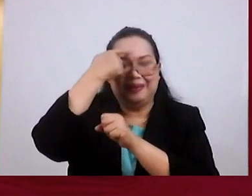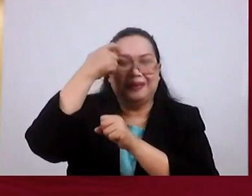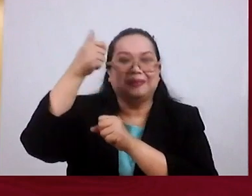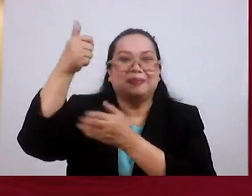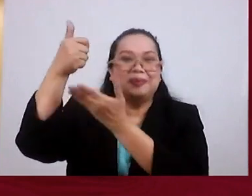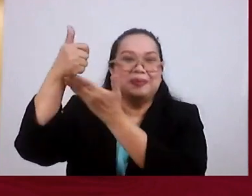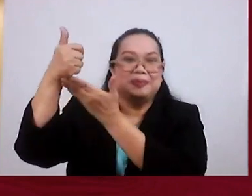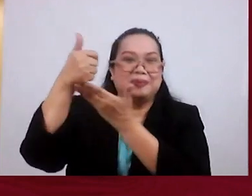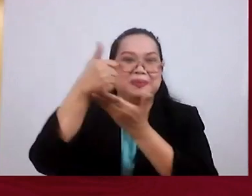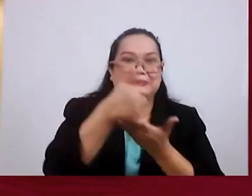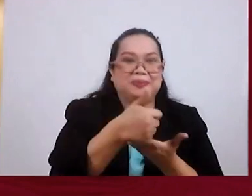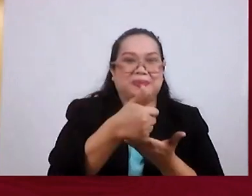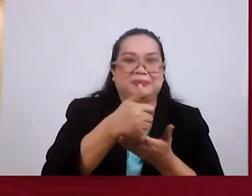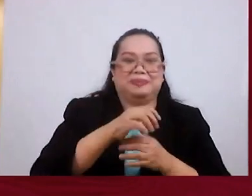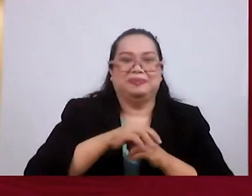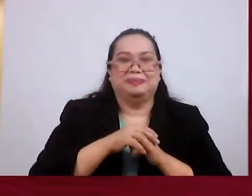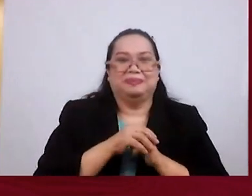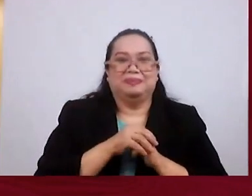Held